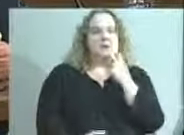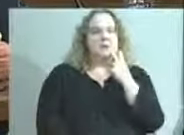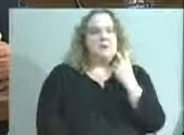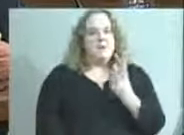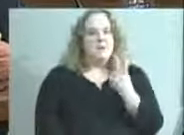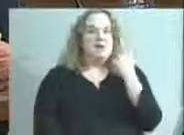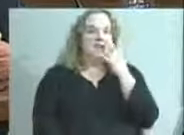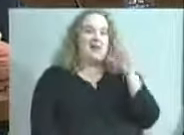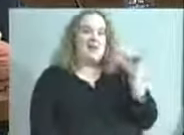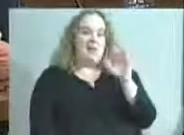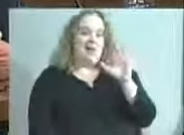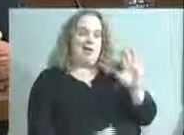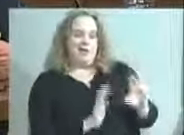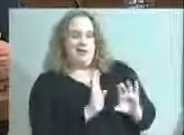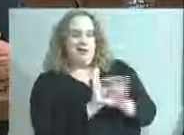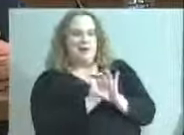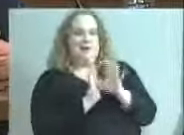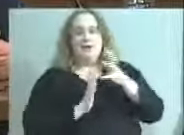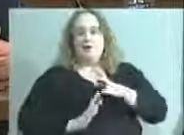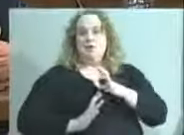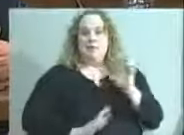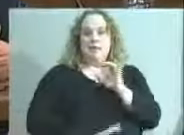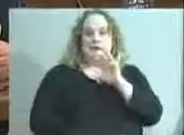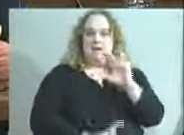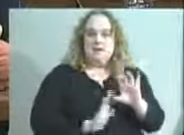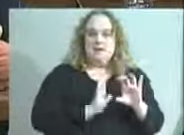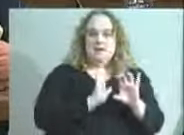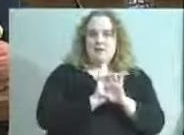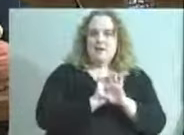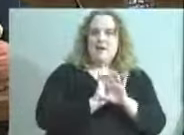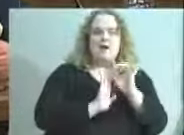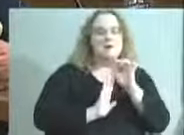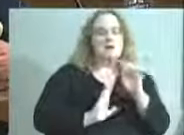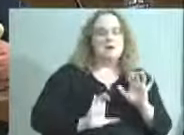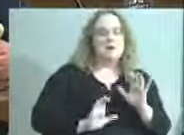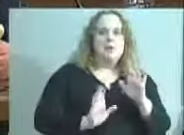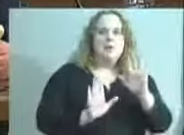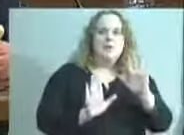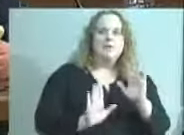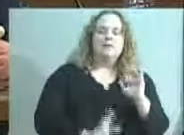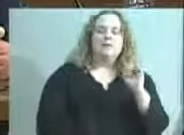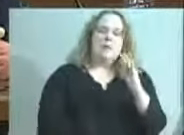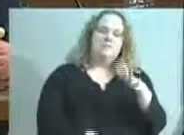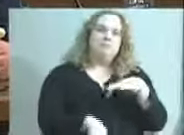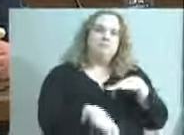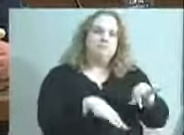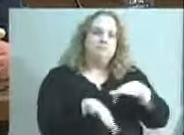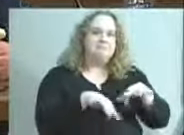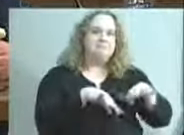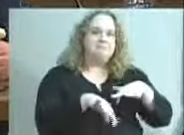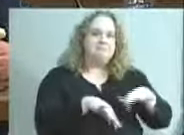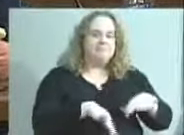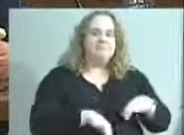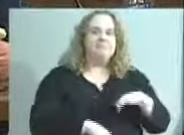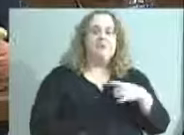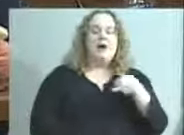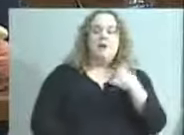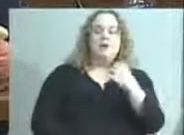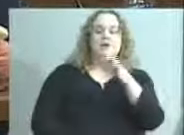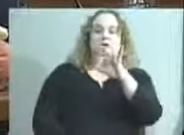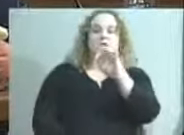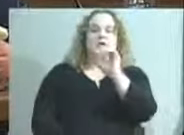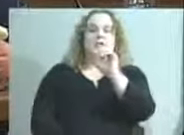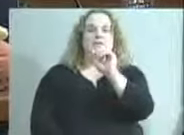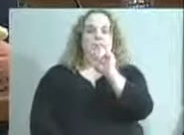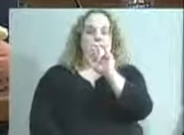they look like their characters, dress up like their characters, and do such a wonderful job explaining things. I went to Fairdale Elementary